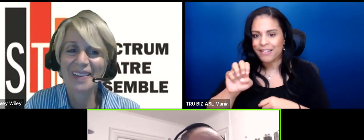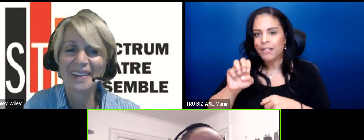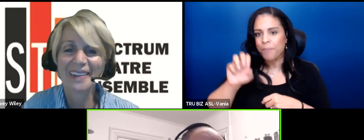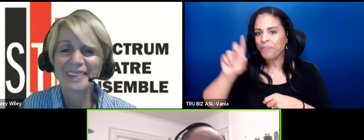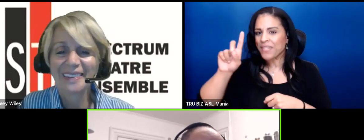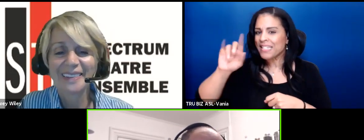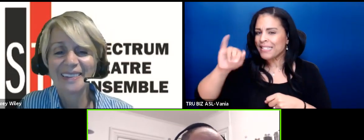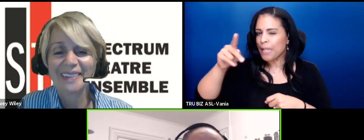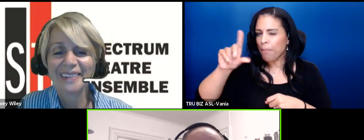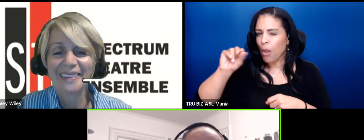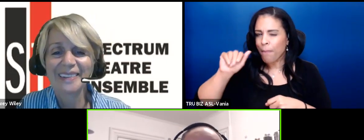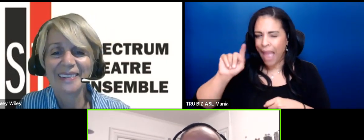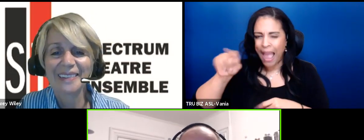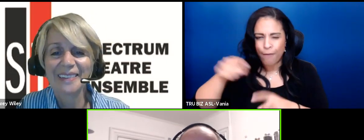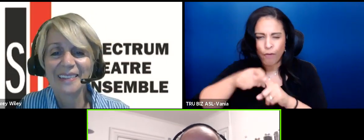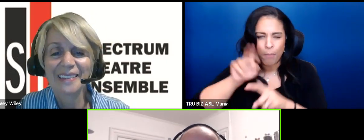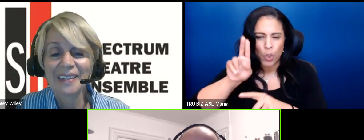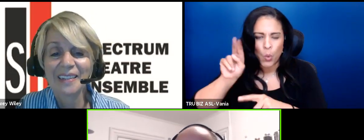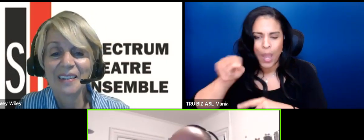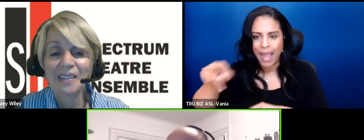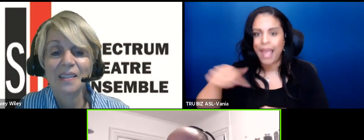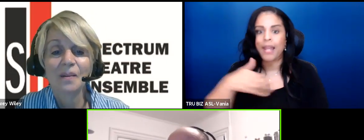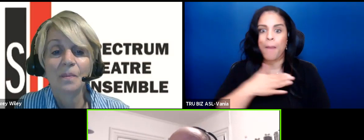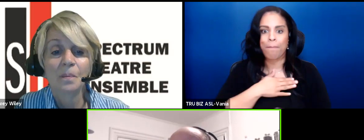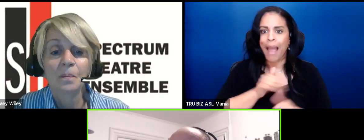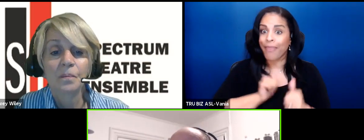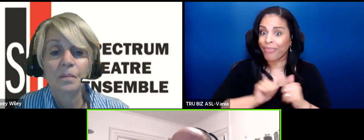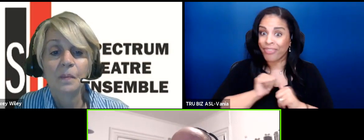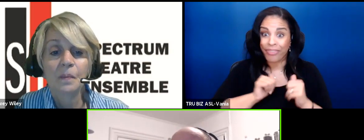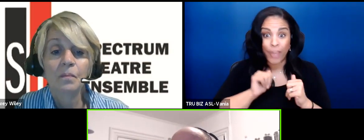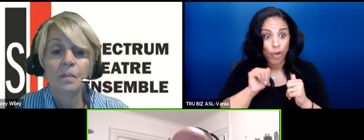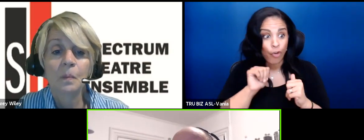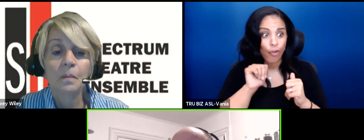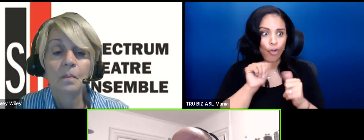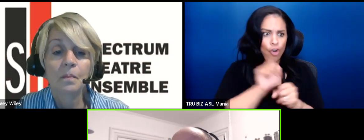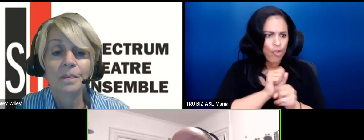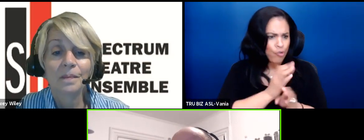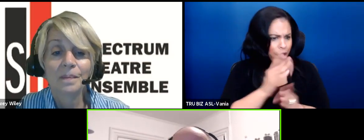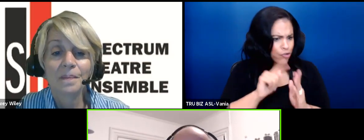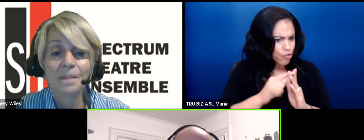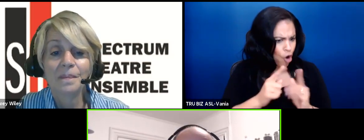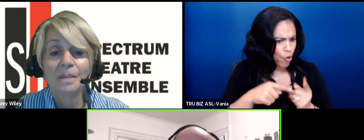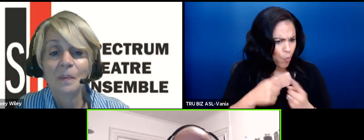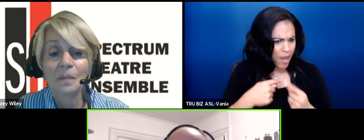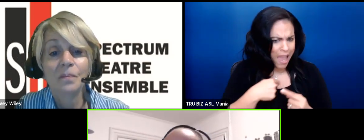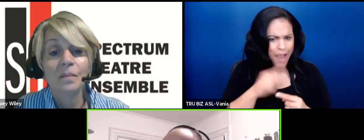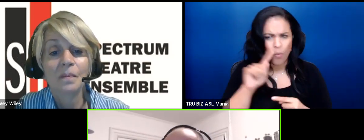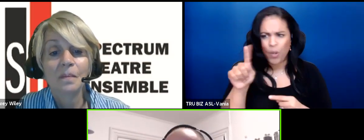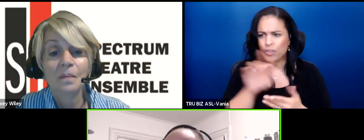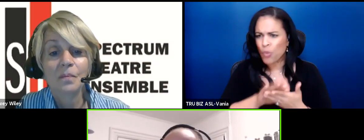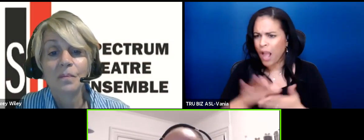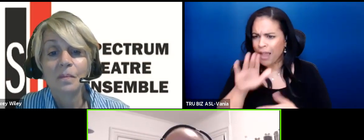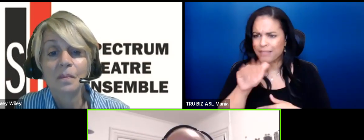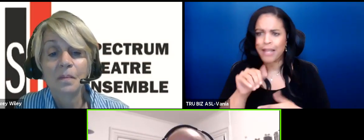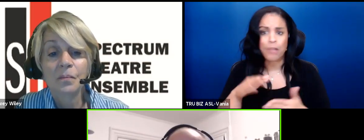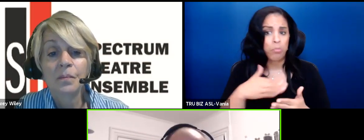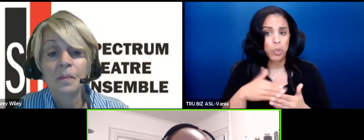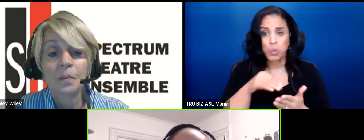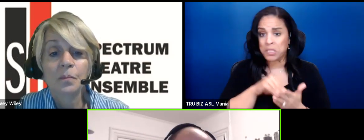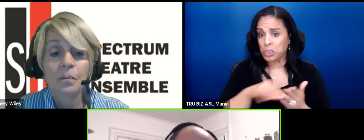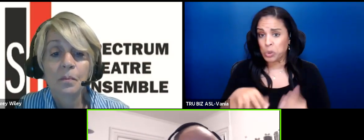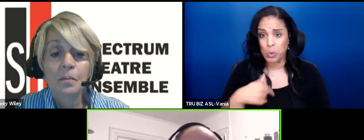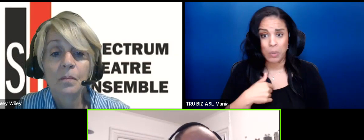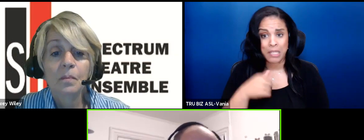my theater career really sort of you know started when I went to college as a music student. Um